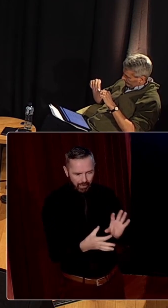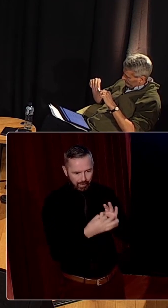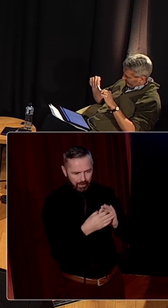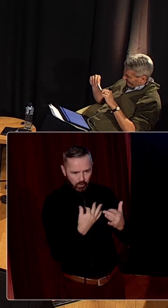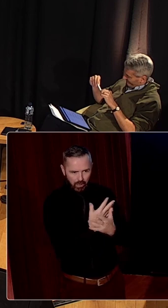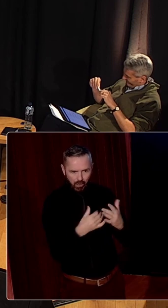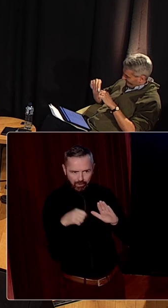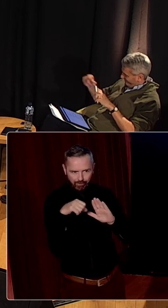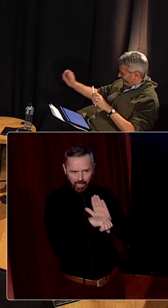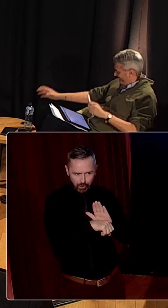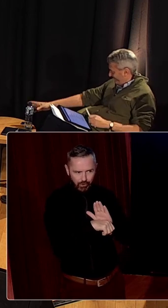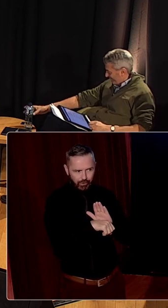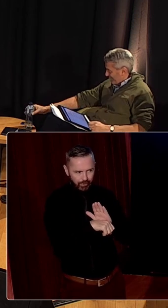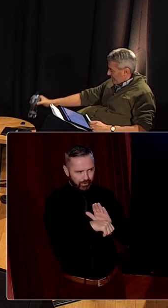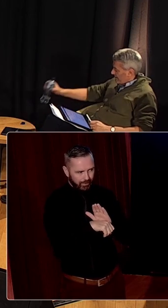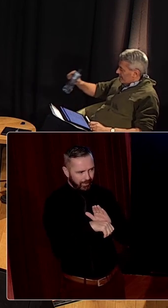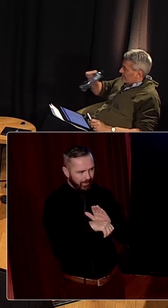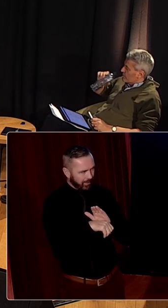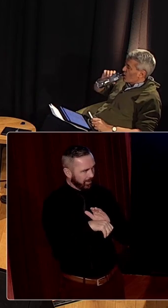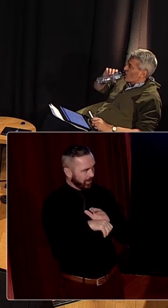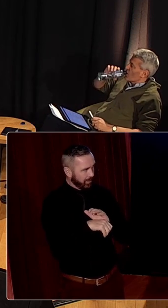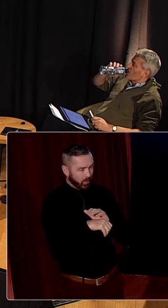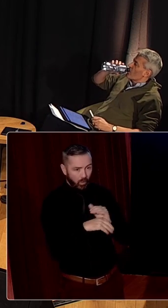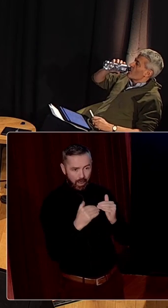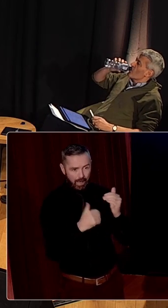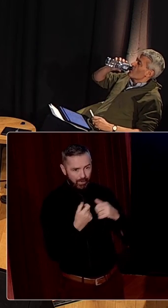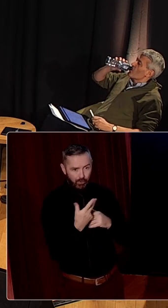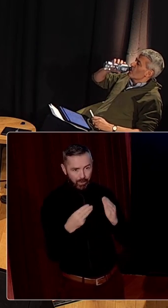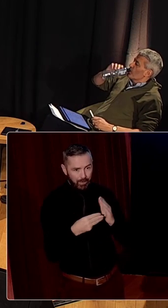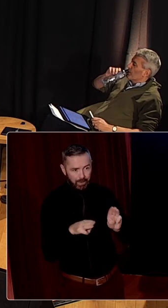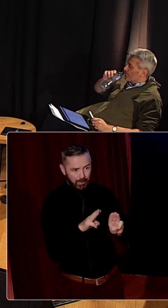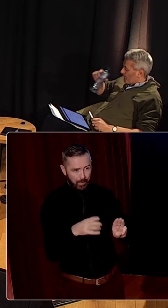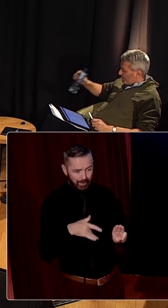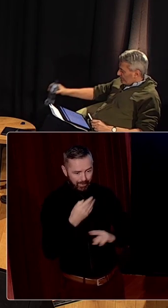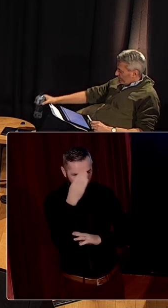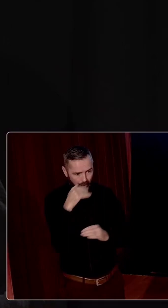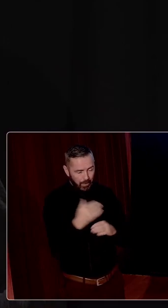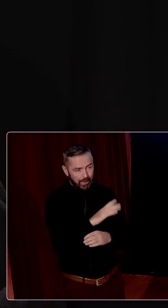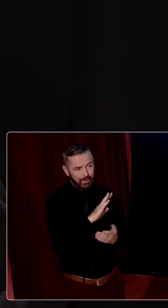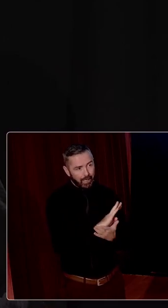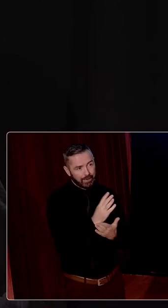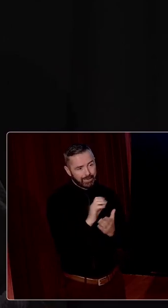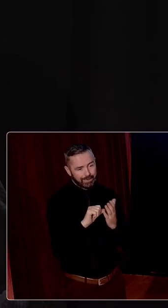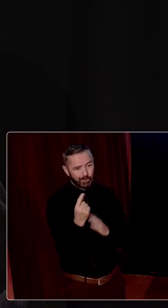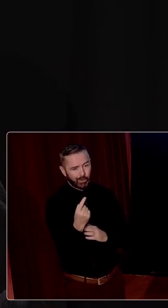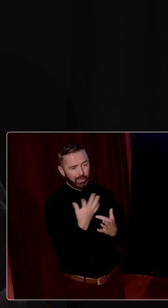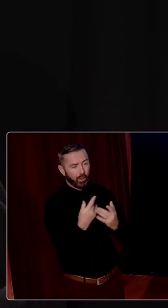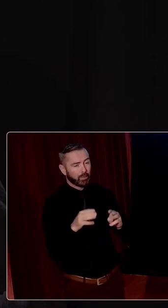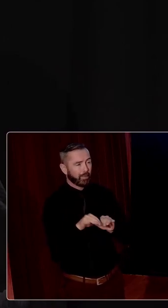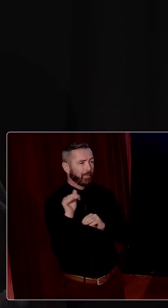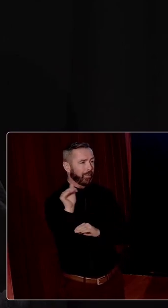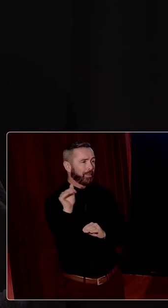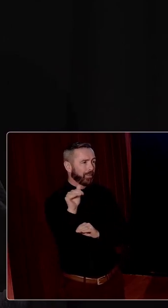failure. And the population of the Republic was less than 3 million by 1961. The scale of the exodus